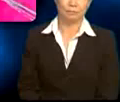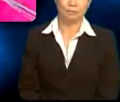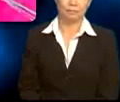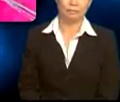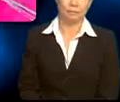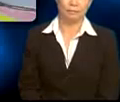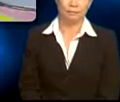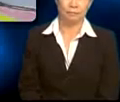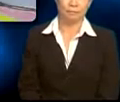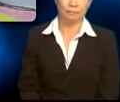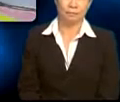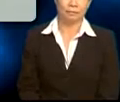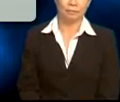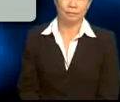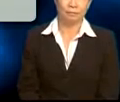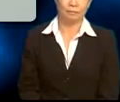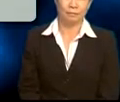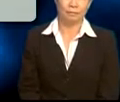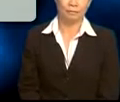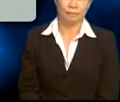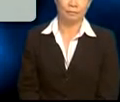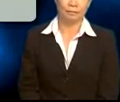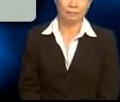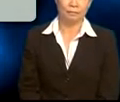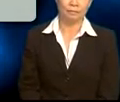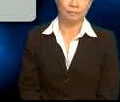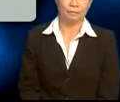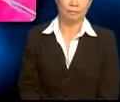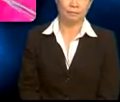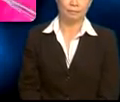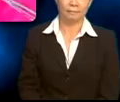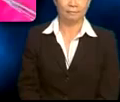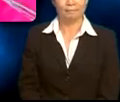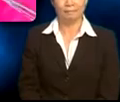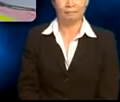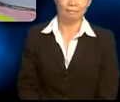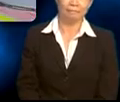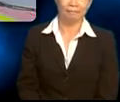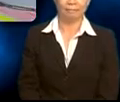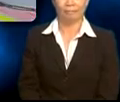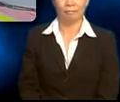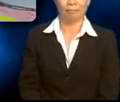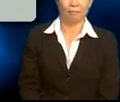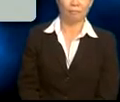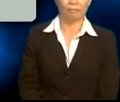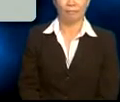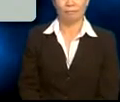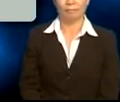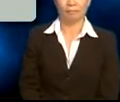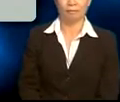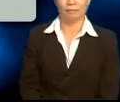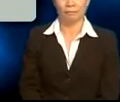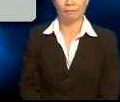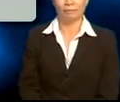clap your hands and stand repeat, keep the rhythm of the beat. So clap your hands and stand repeat, keep the rhythm